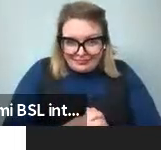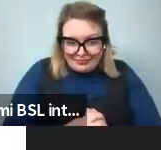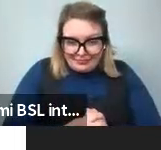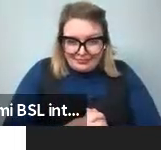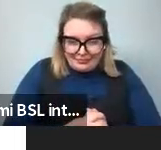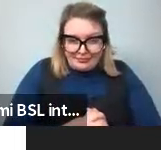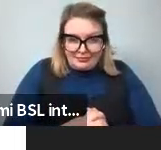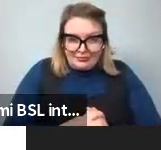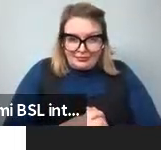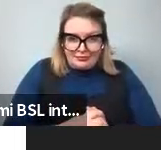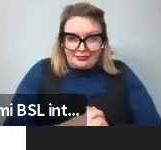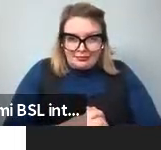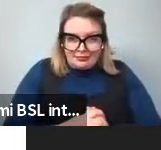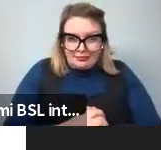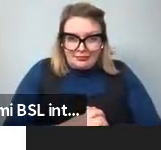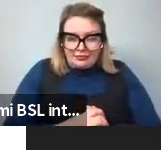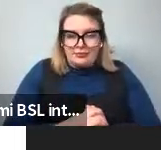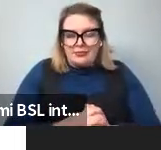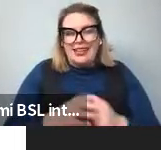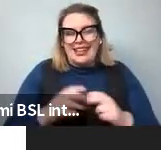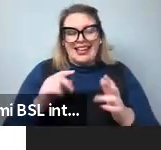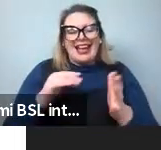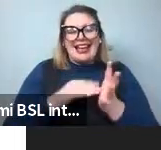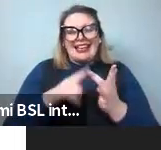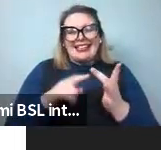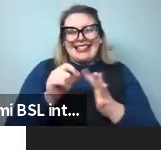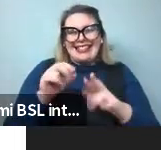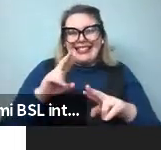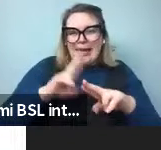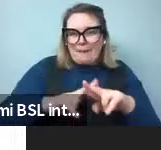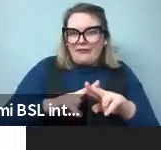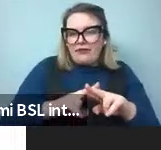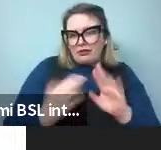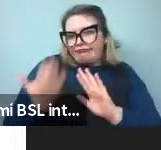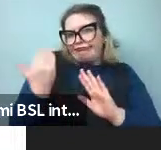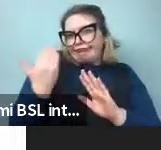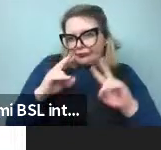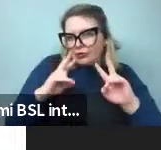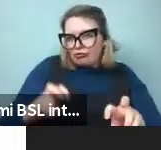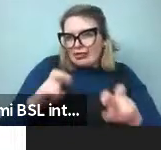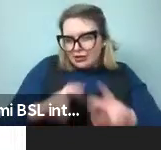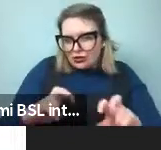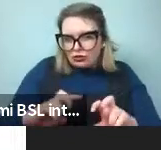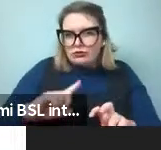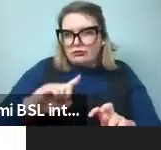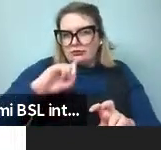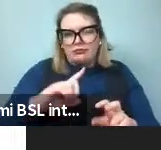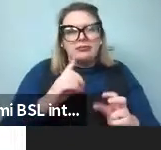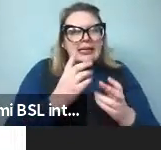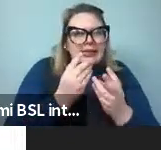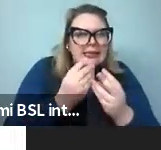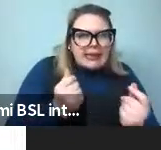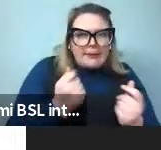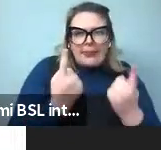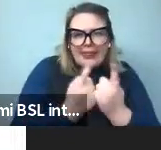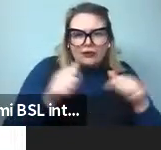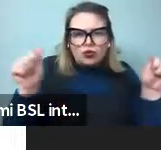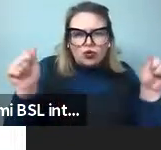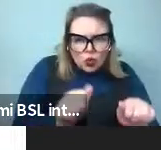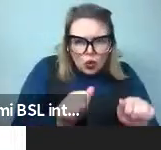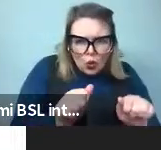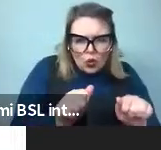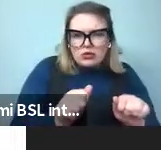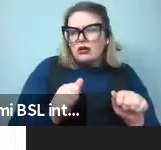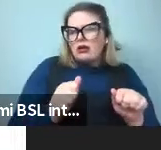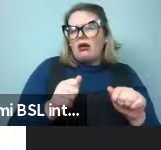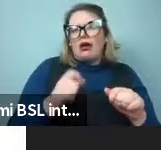Zipf, know, the idea is that it might be more efficient for speakers and hearers alike if the most frequent things that I want to say are shorter. So I don't